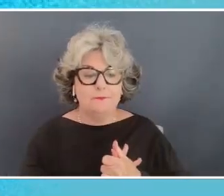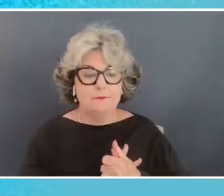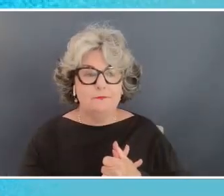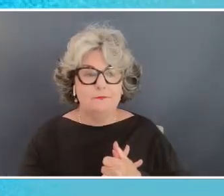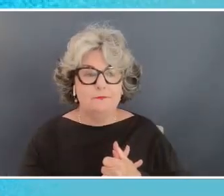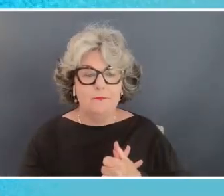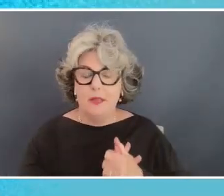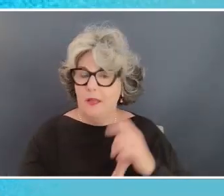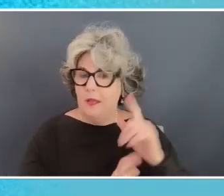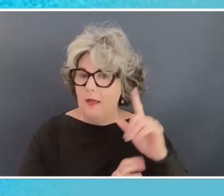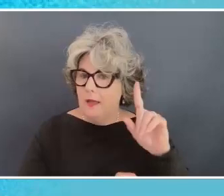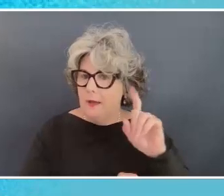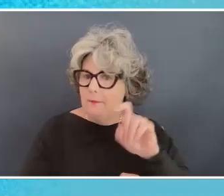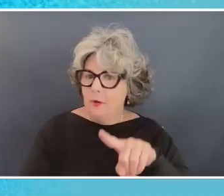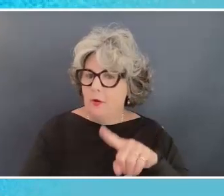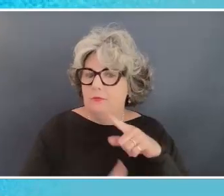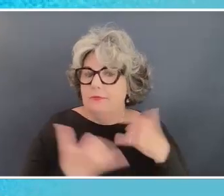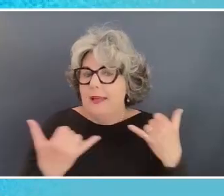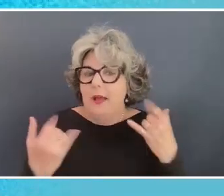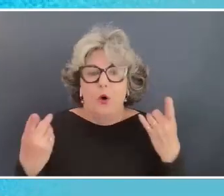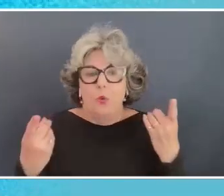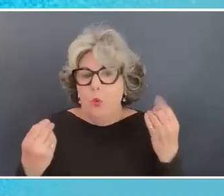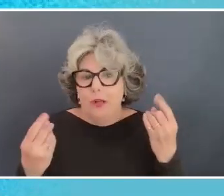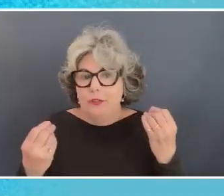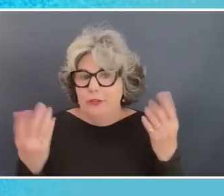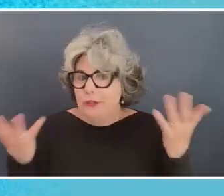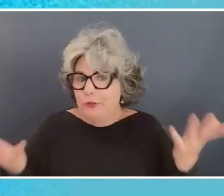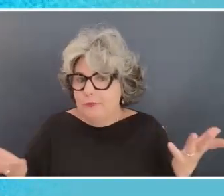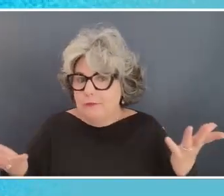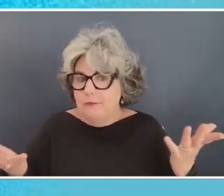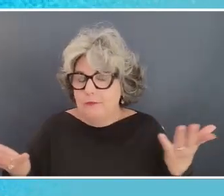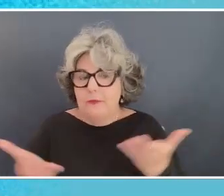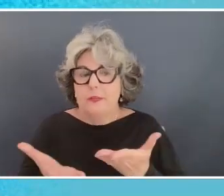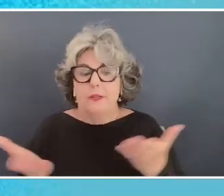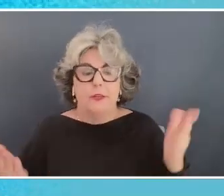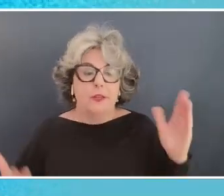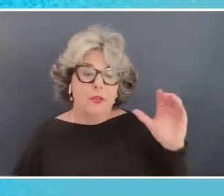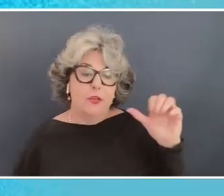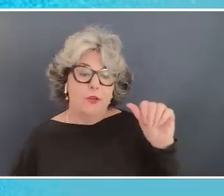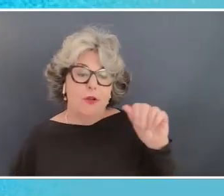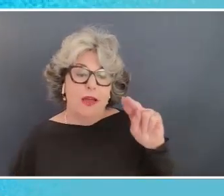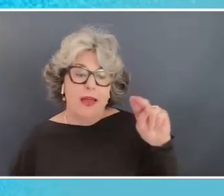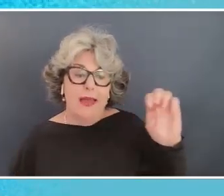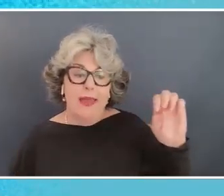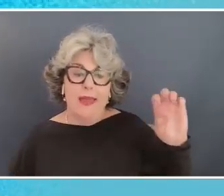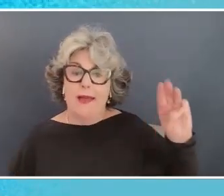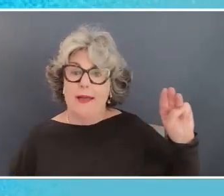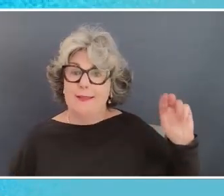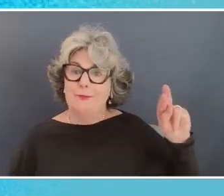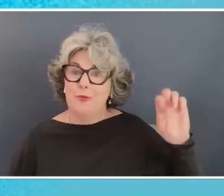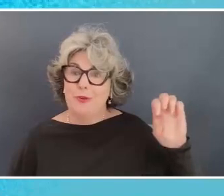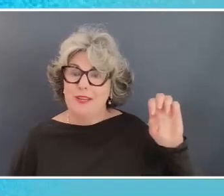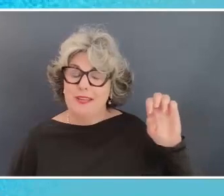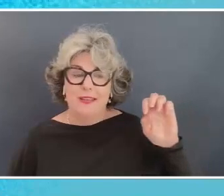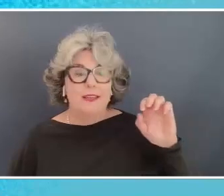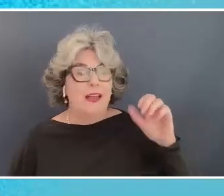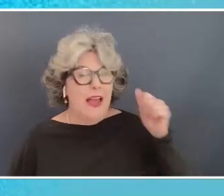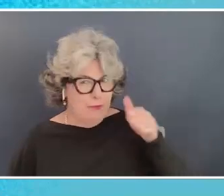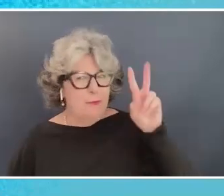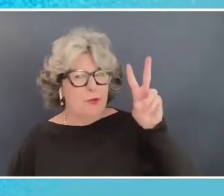is what what to do about it so you ann marie you used to have a theory about this so in 2004